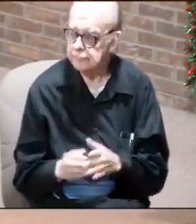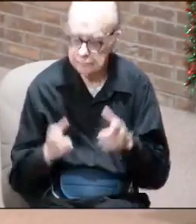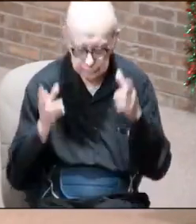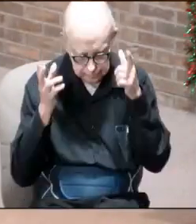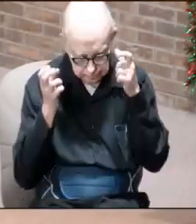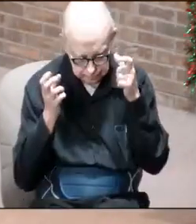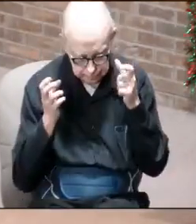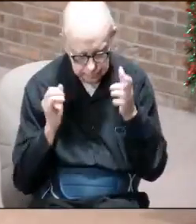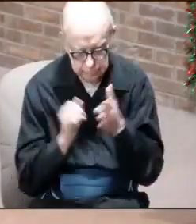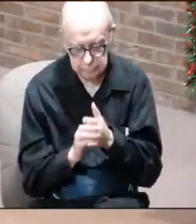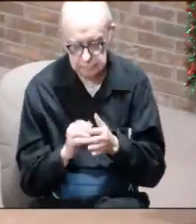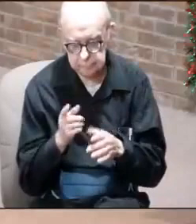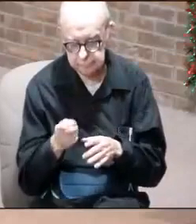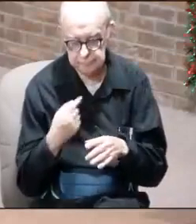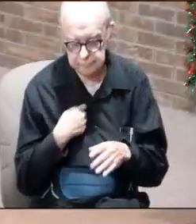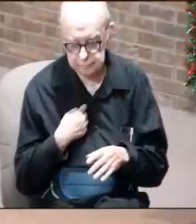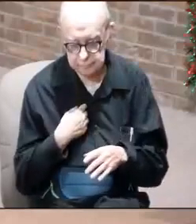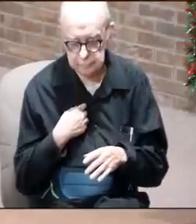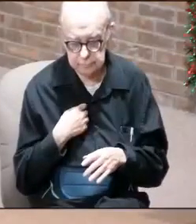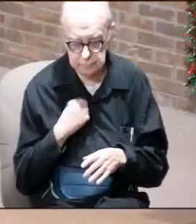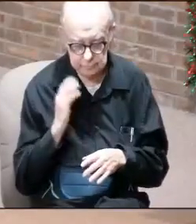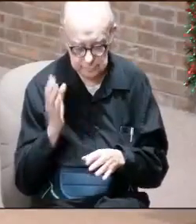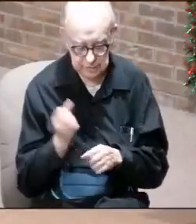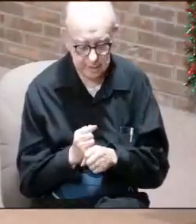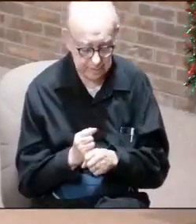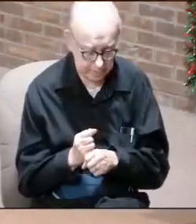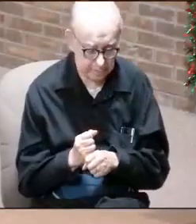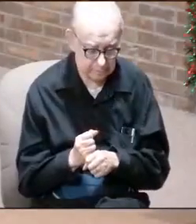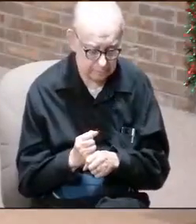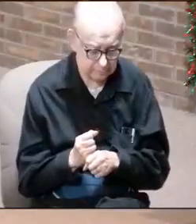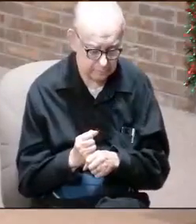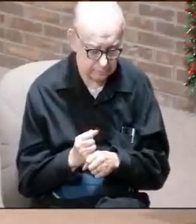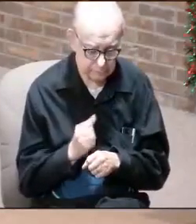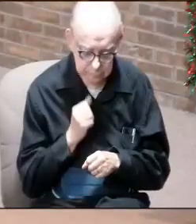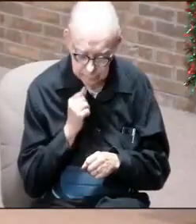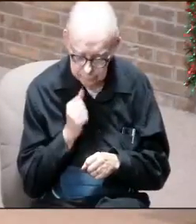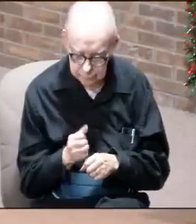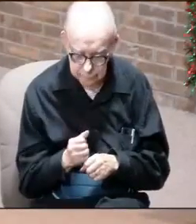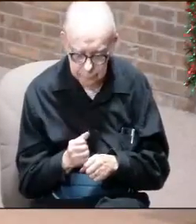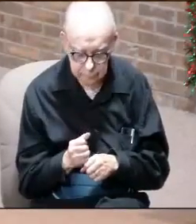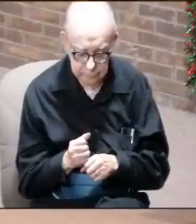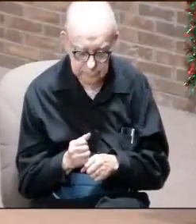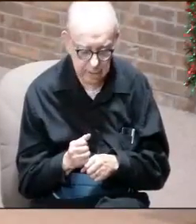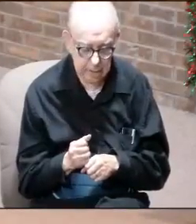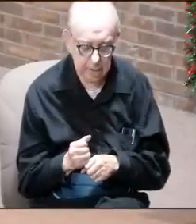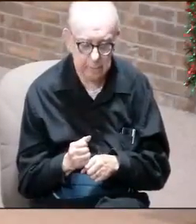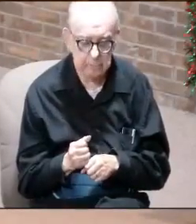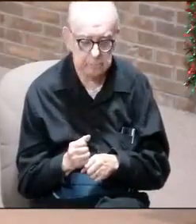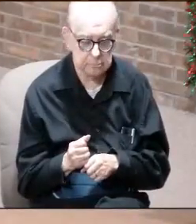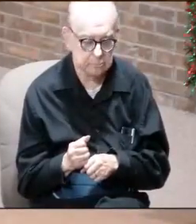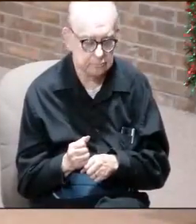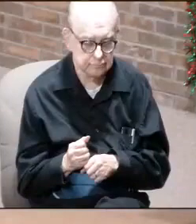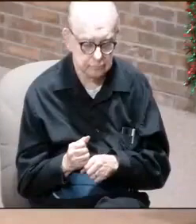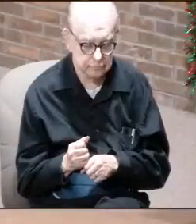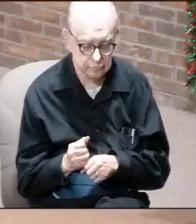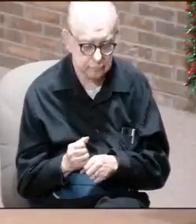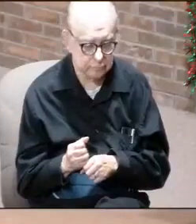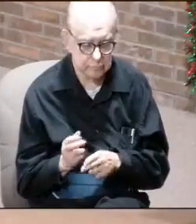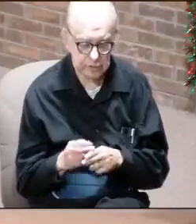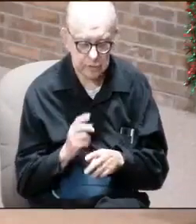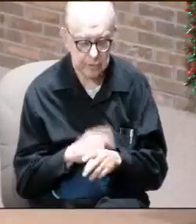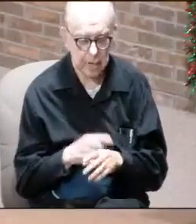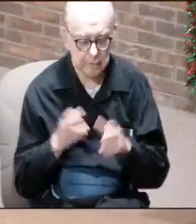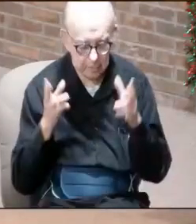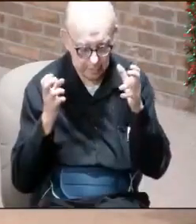crown that you and I are going to get, ladies and gentlemen, is not a stephanos. It is not a temporary